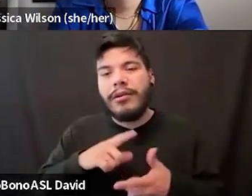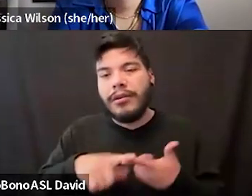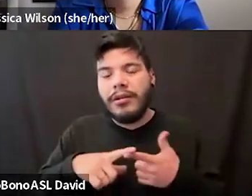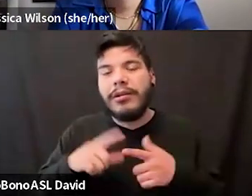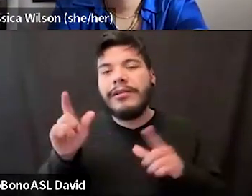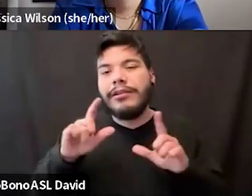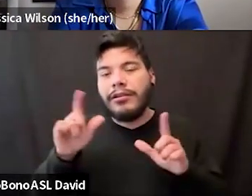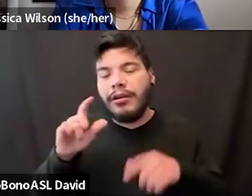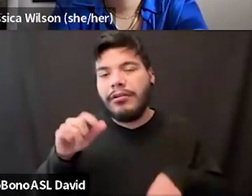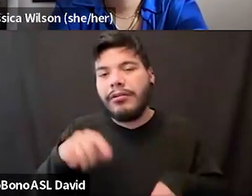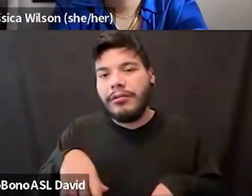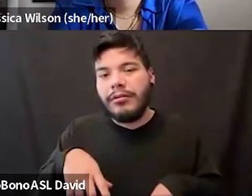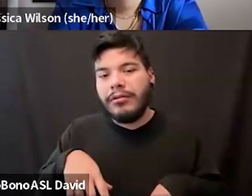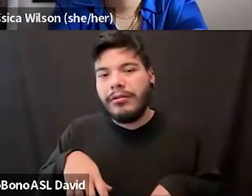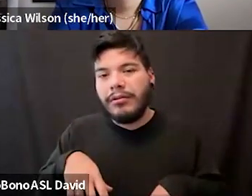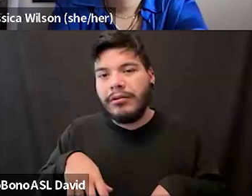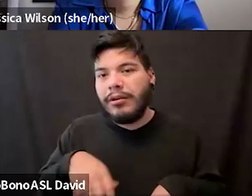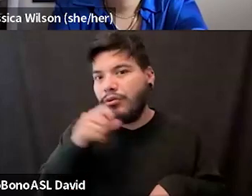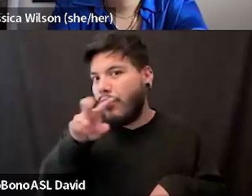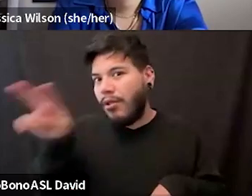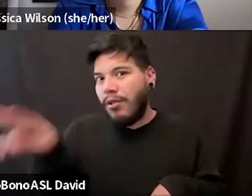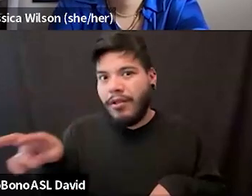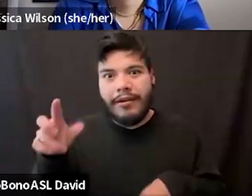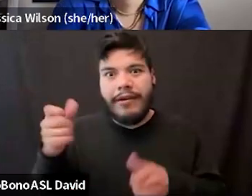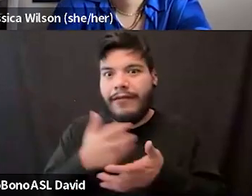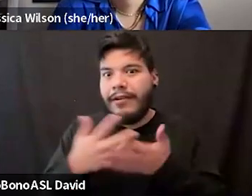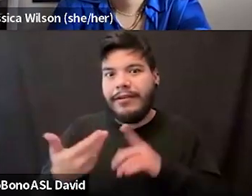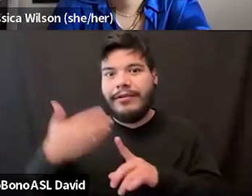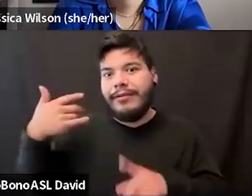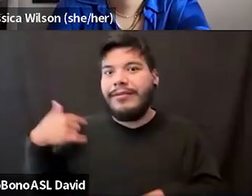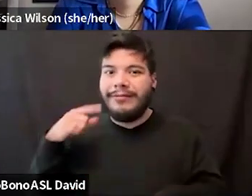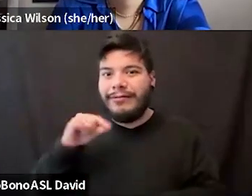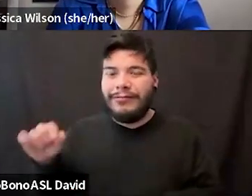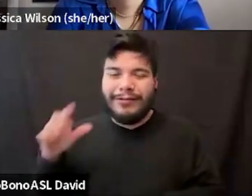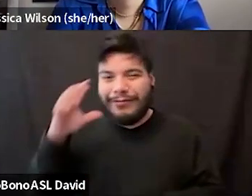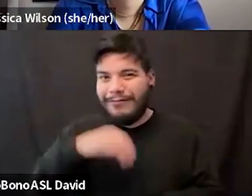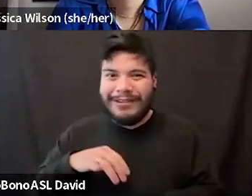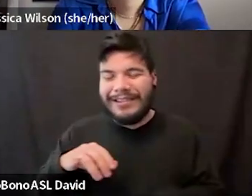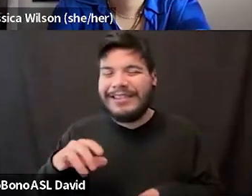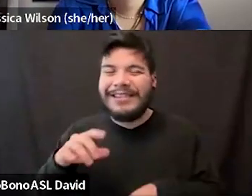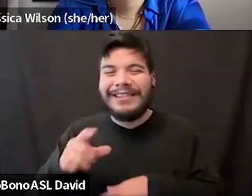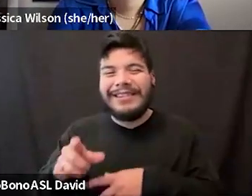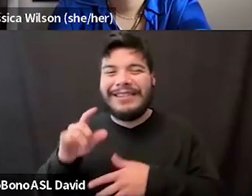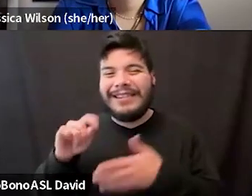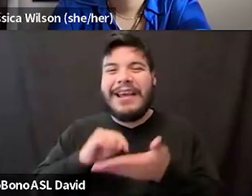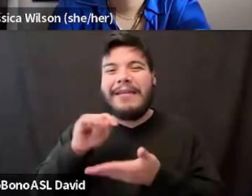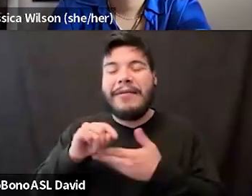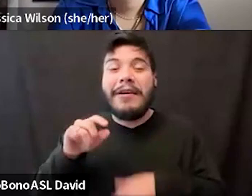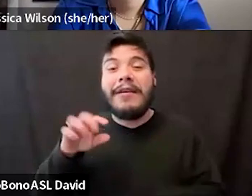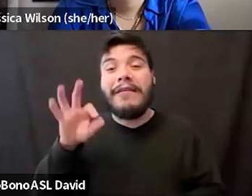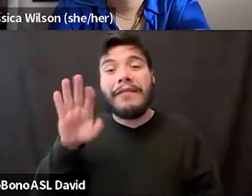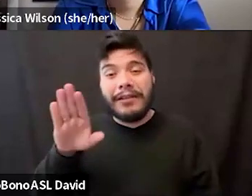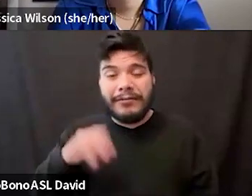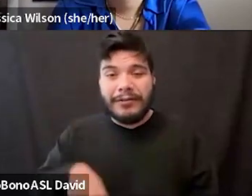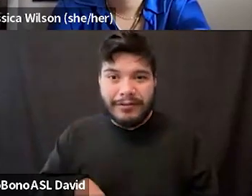back on there the most. Don't look at everything from 2020. It was a weird time. On Facebook, I am my government name,